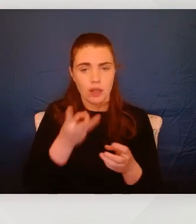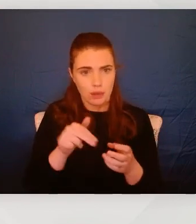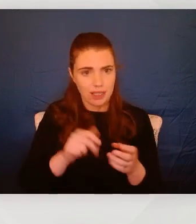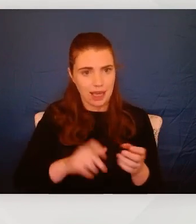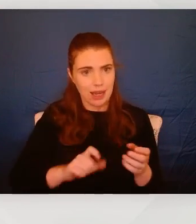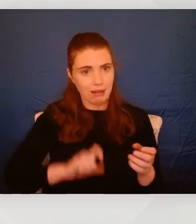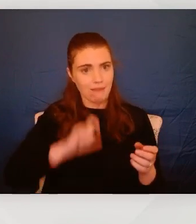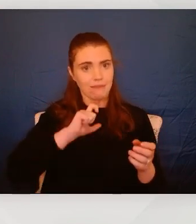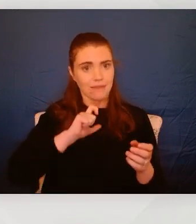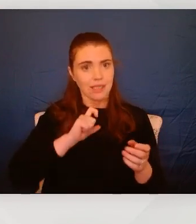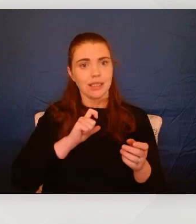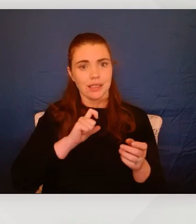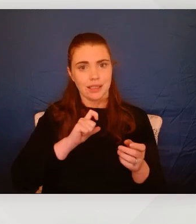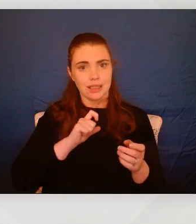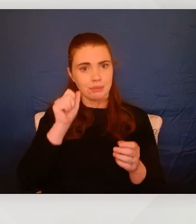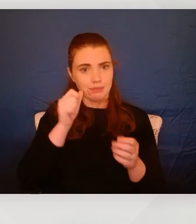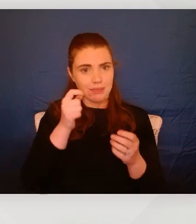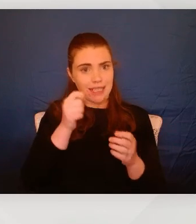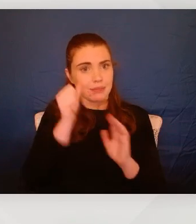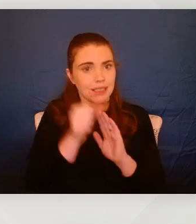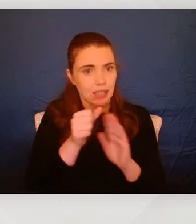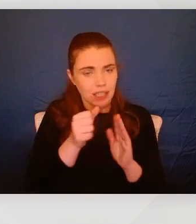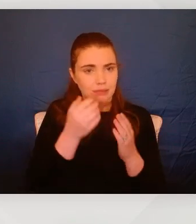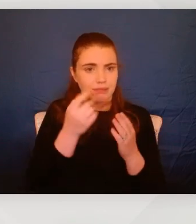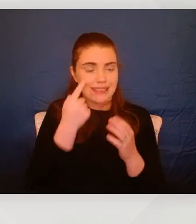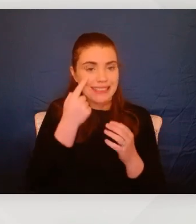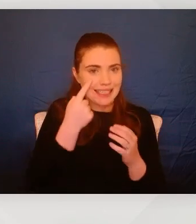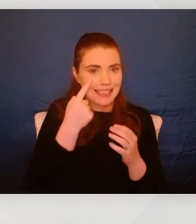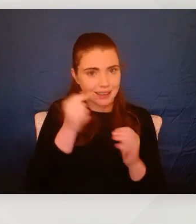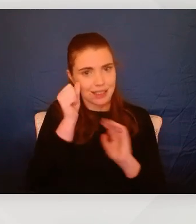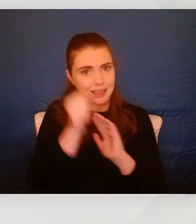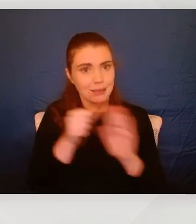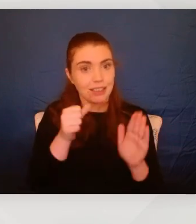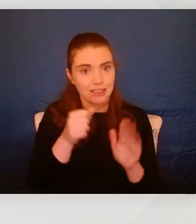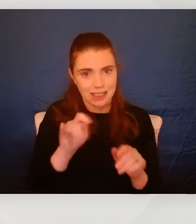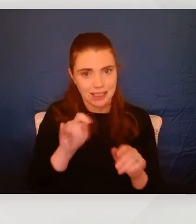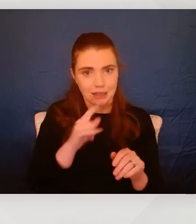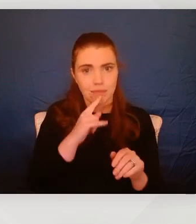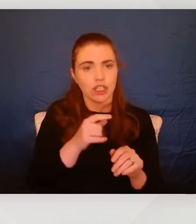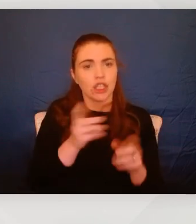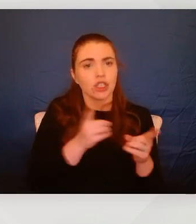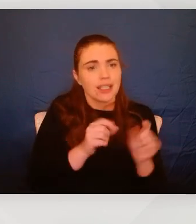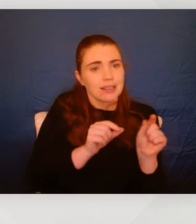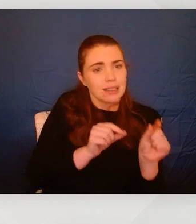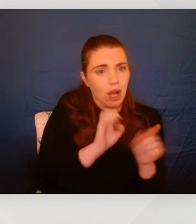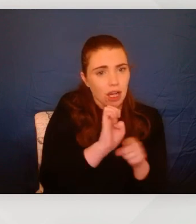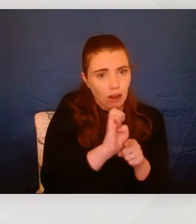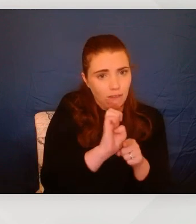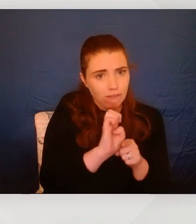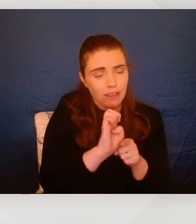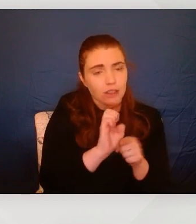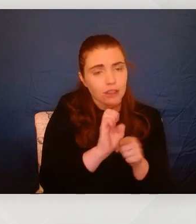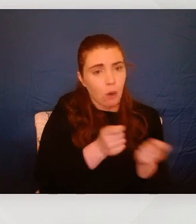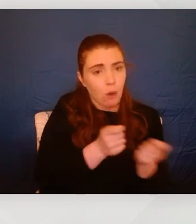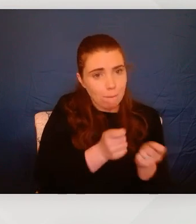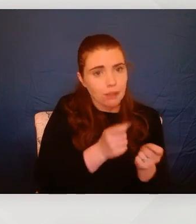try as best we can get the right balance between it being small enough that they can cope with, but large enough that they experience the anxiety so that they